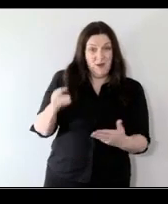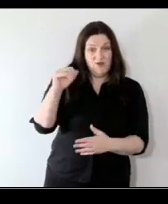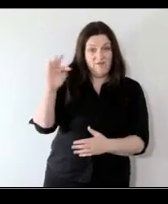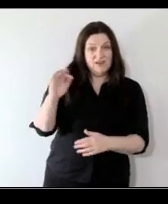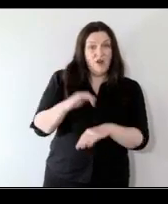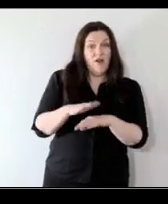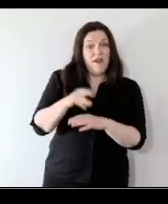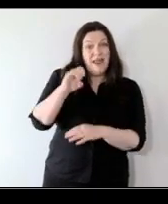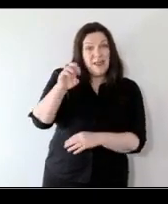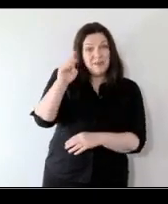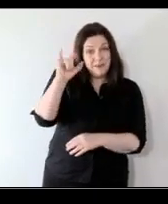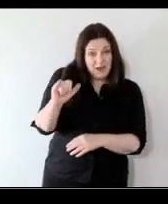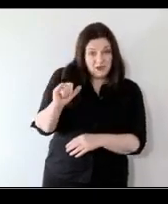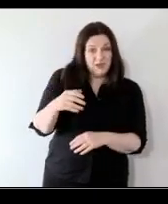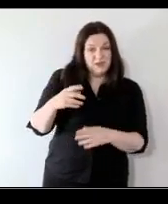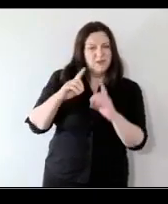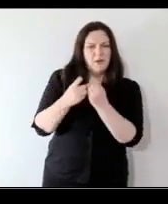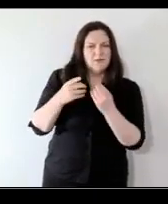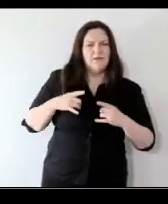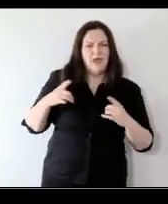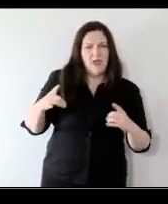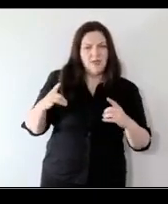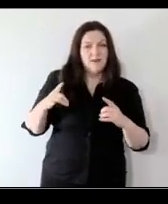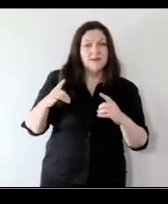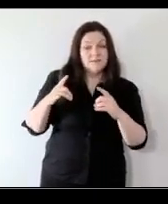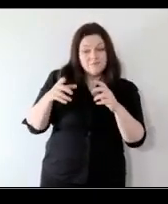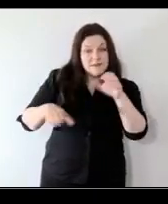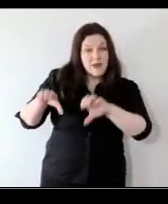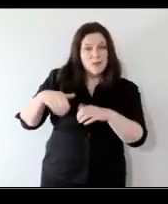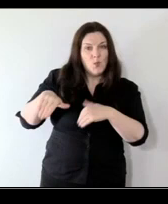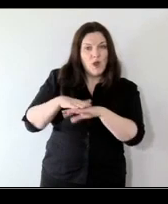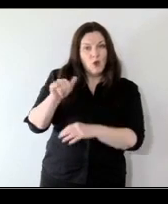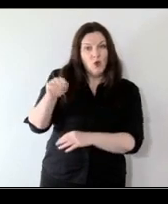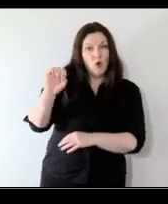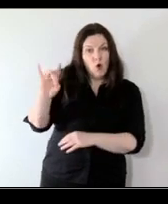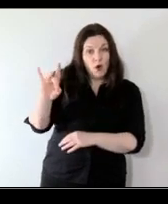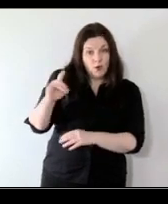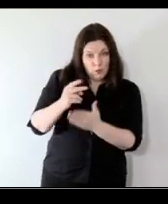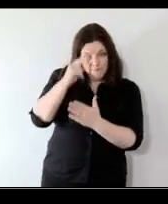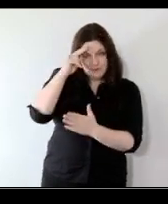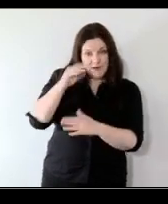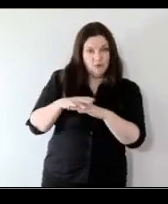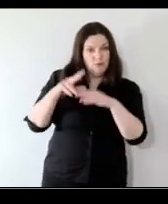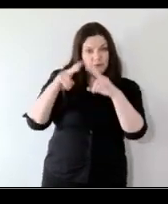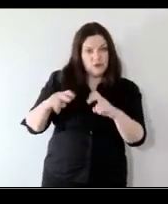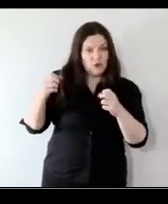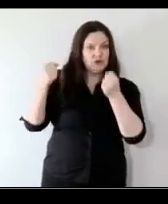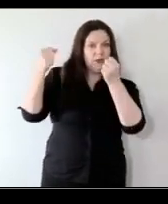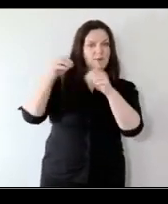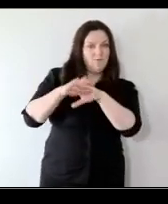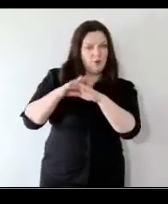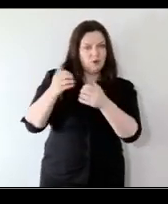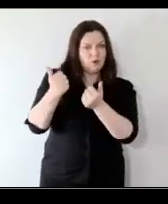Epidemiology in the Department of Health Sciences at York University and the University's Research Champion for Justice and Equality.